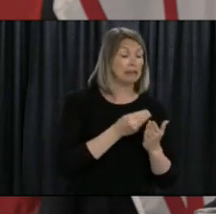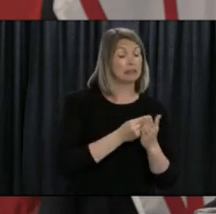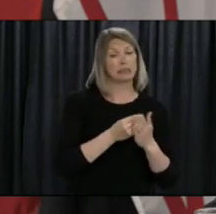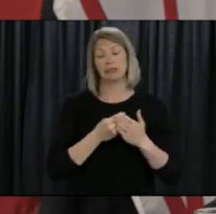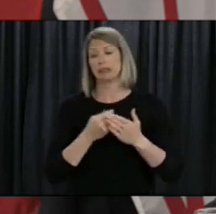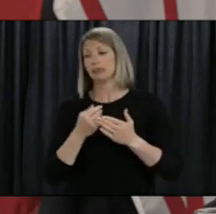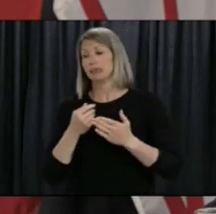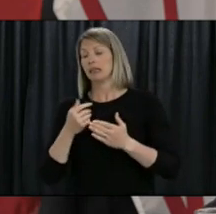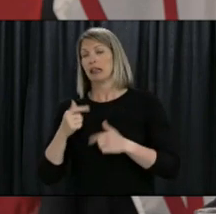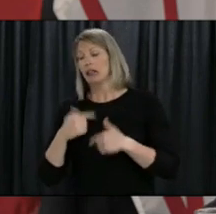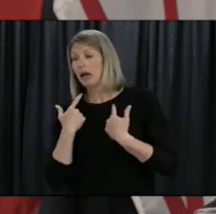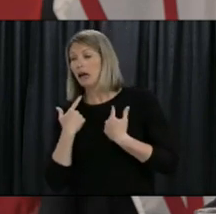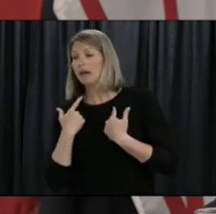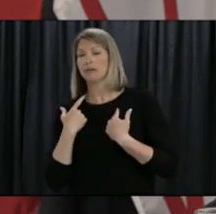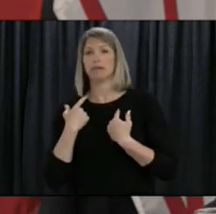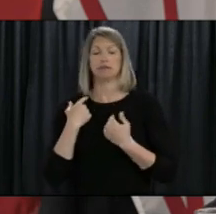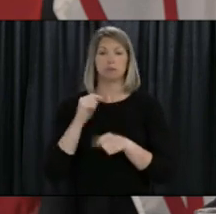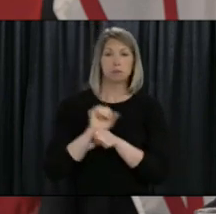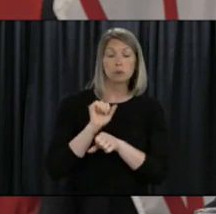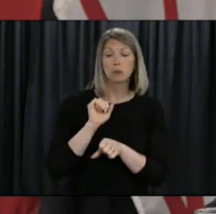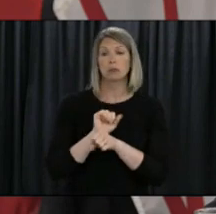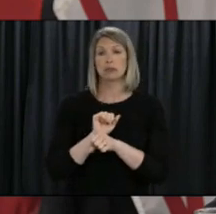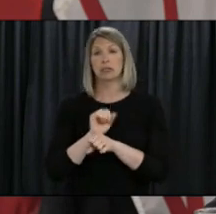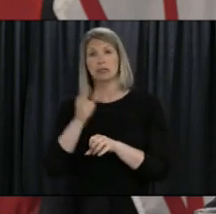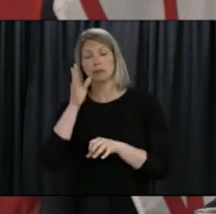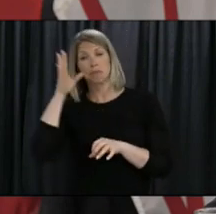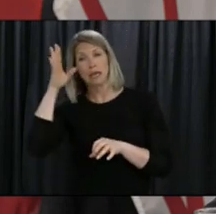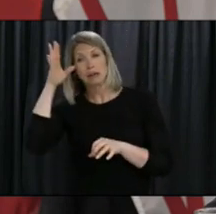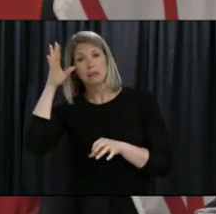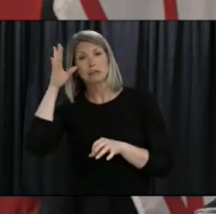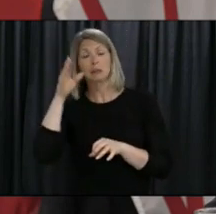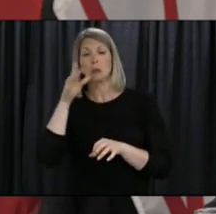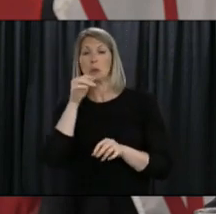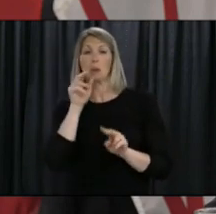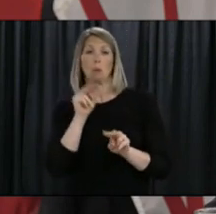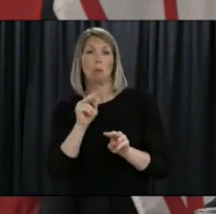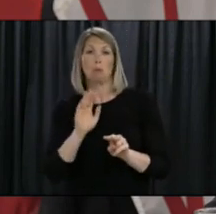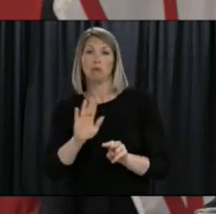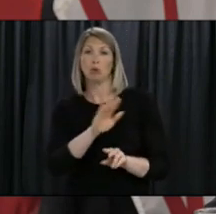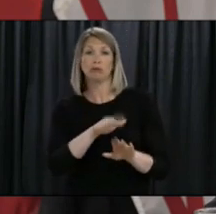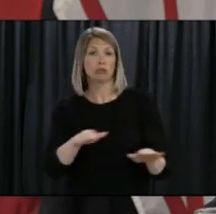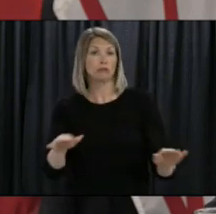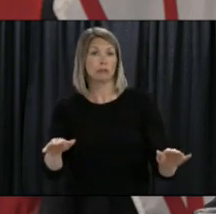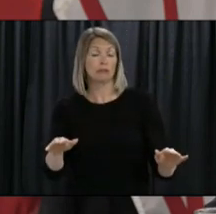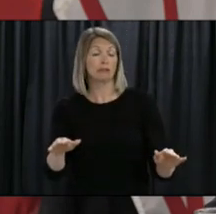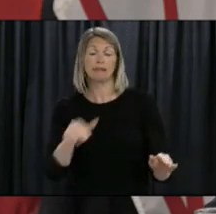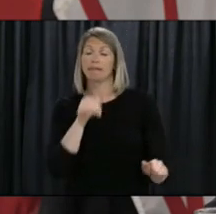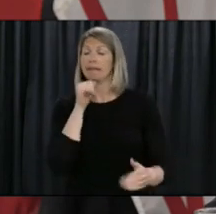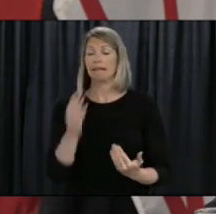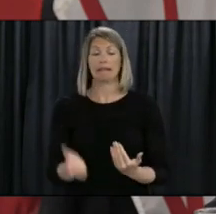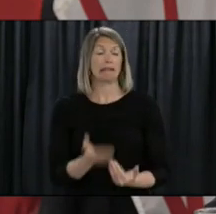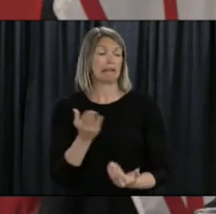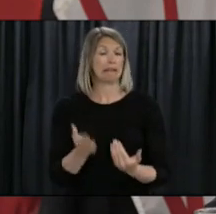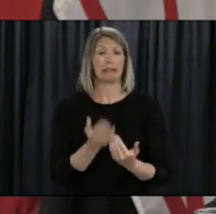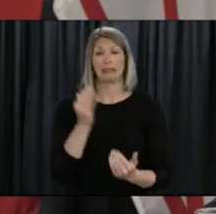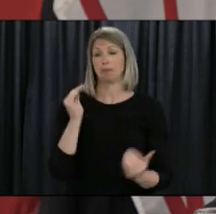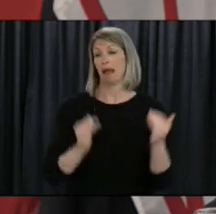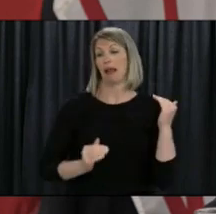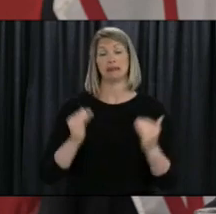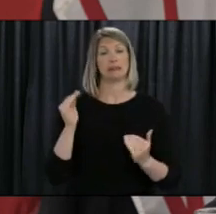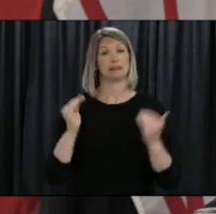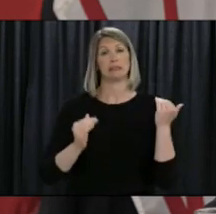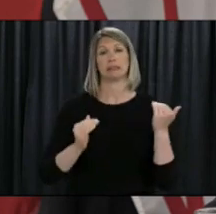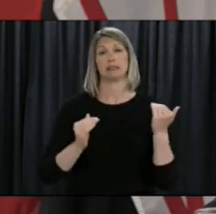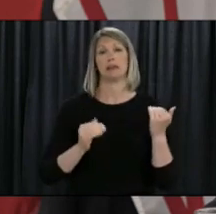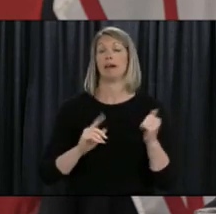on businesses, industries, or parents and guardians during the pandemic. It hasn't been easy, and we commend you for your